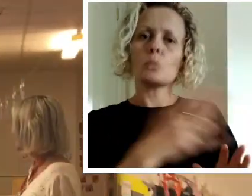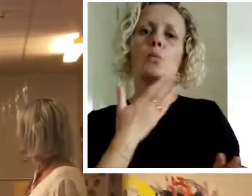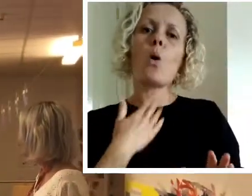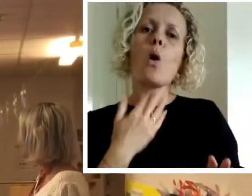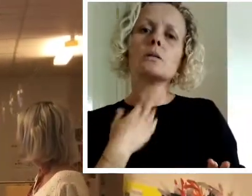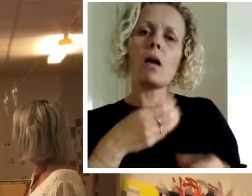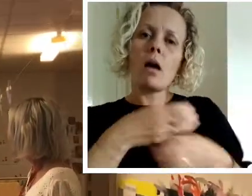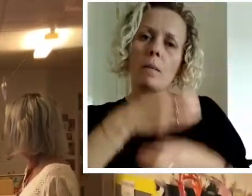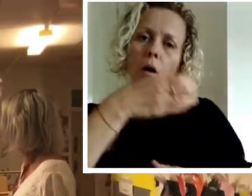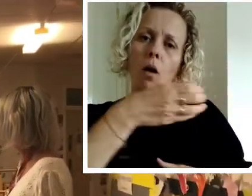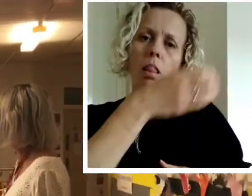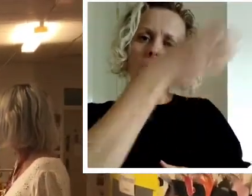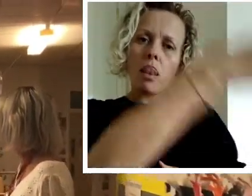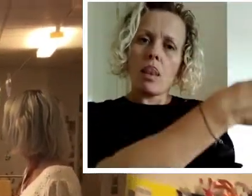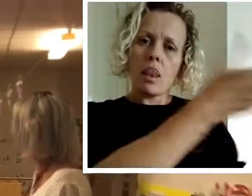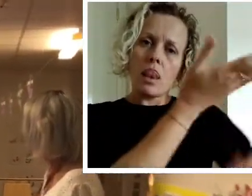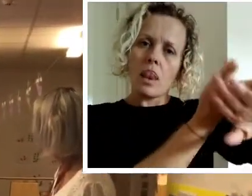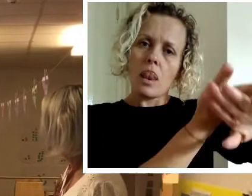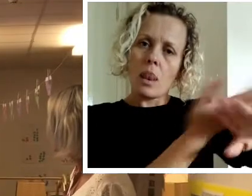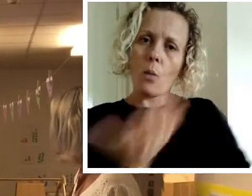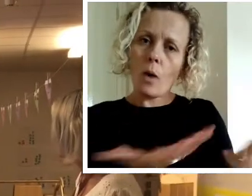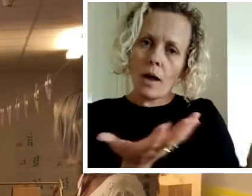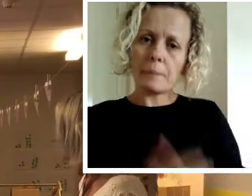This is where we put our water bottles.